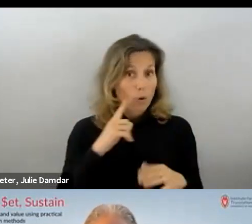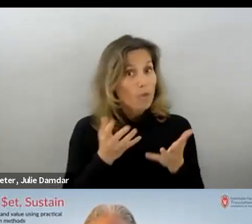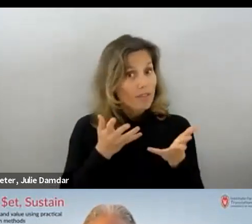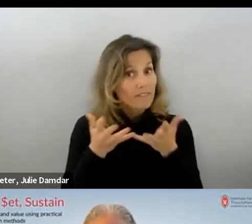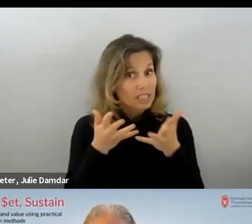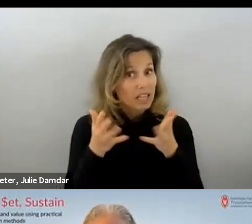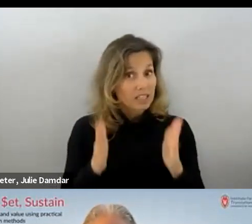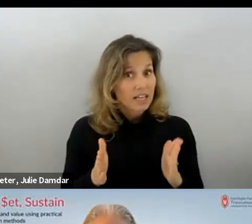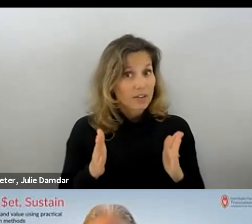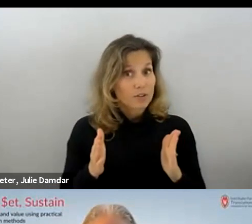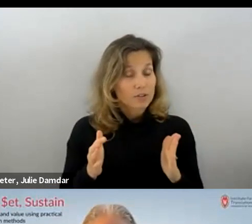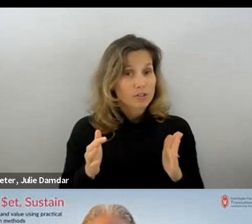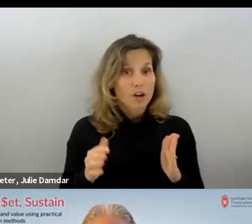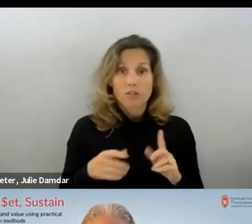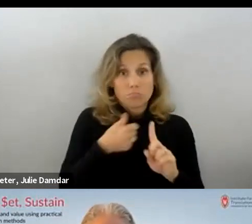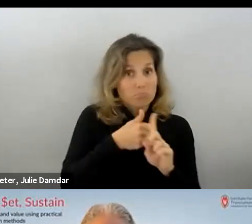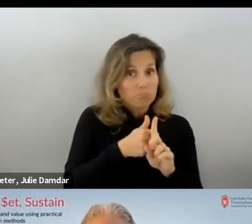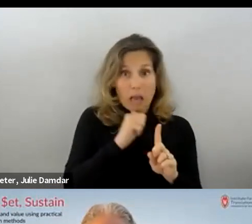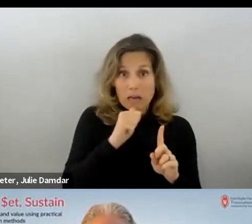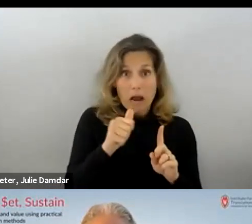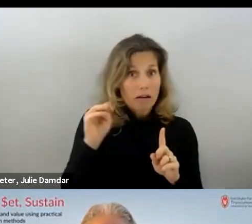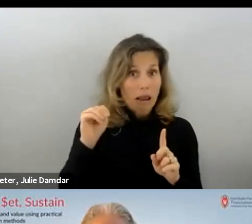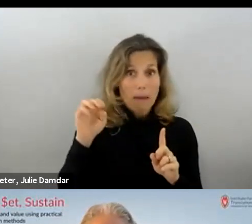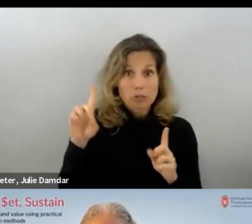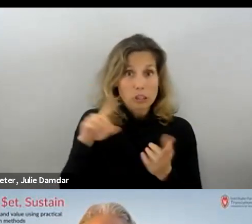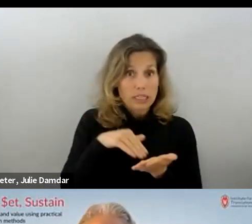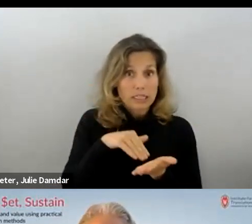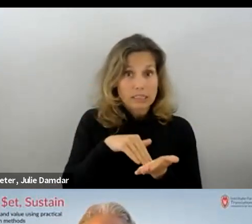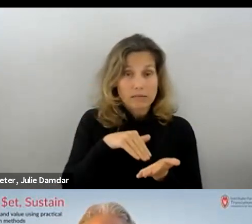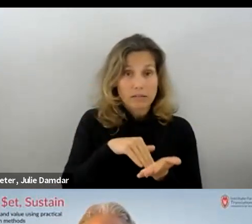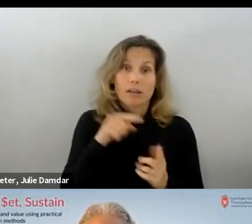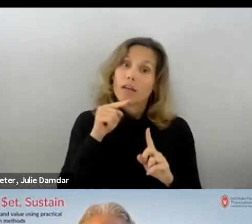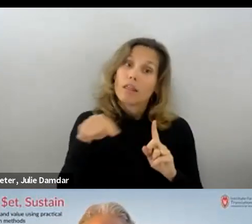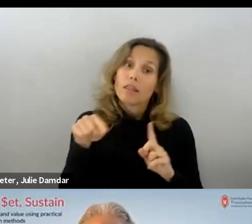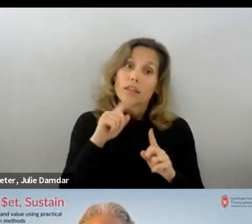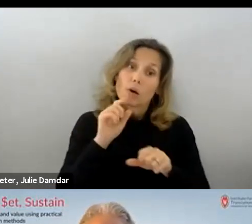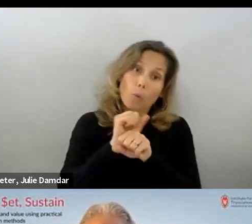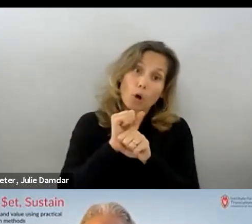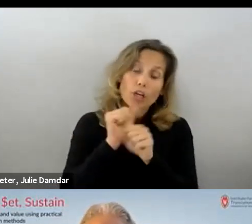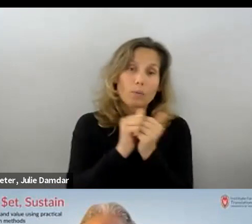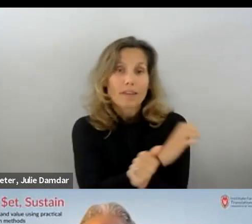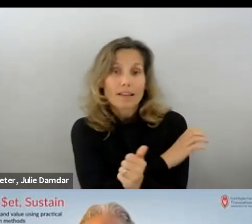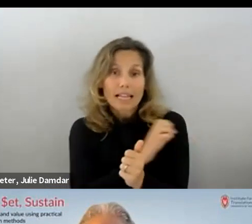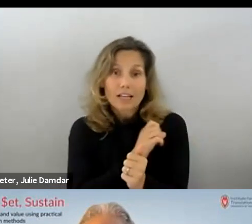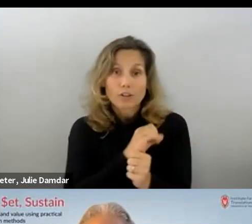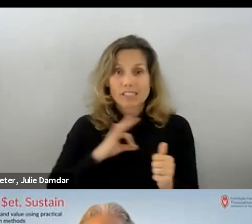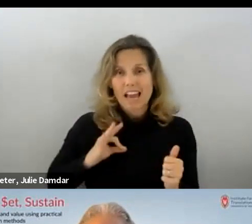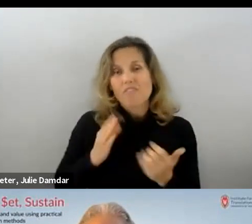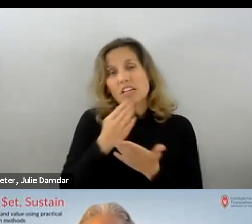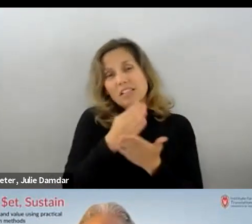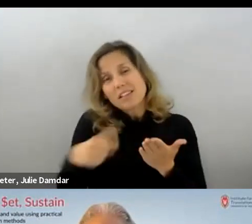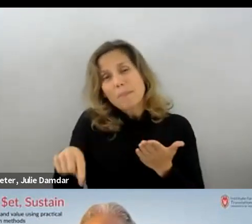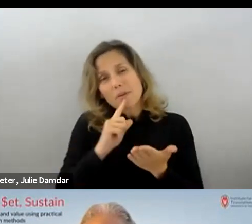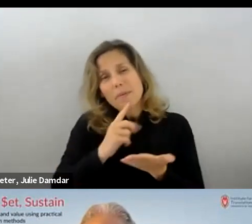are not MDs, they're working with more of the clinic staff. You know, most of them have sort of masters level